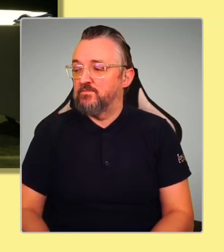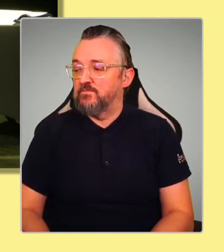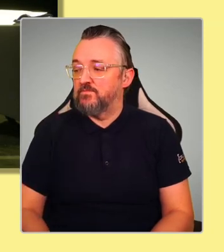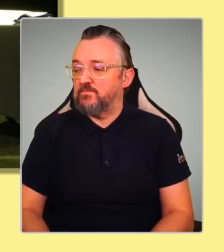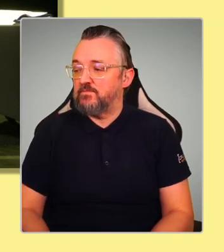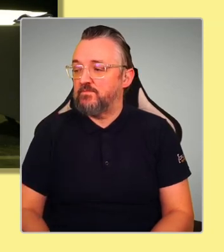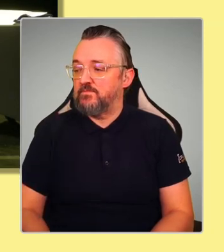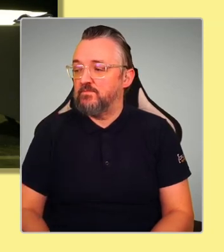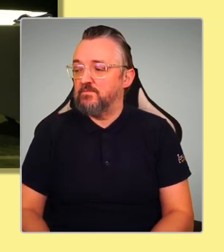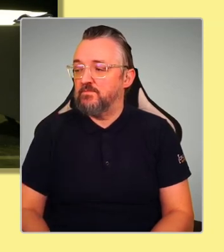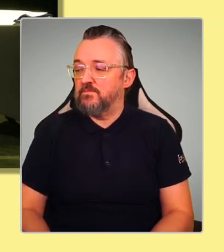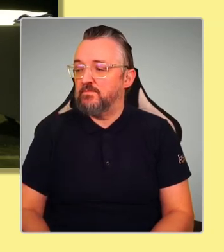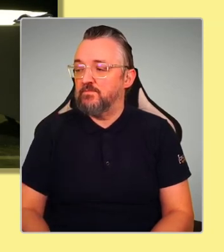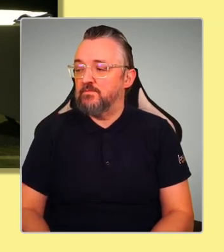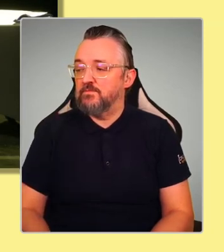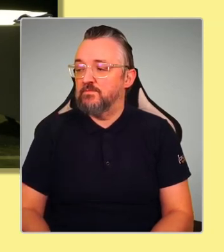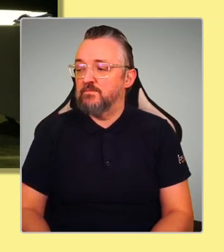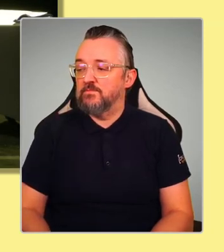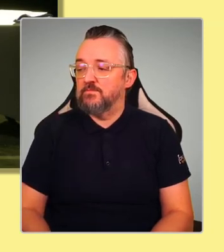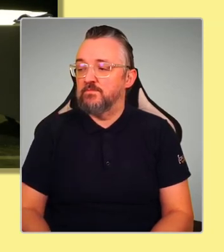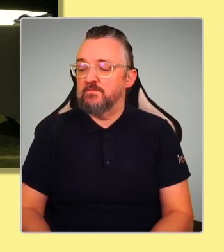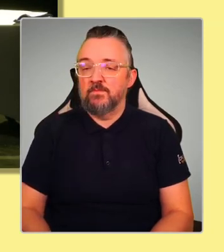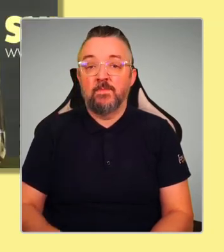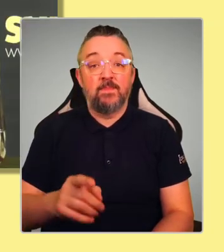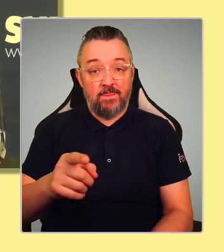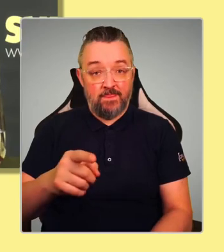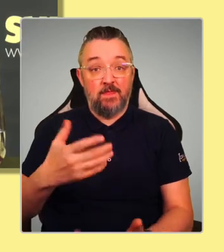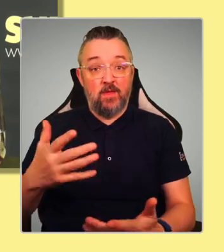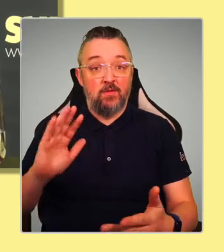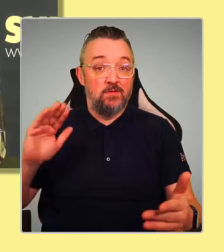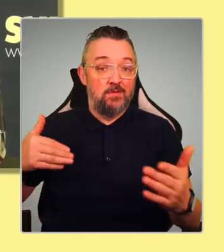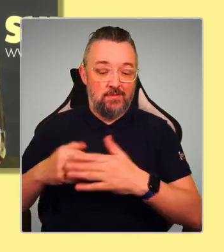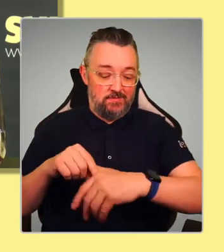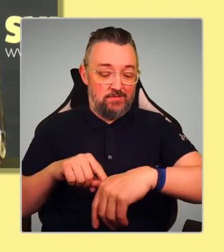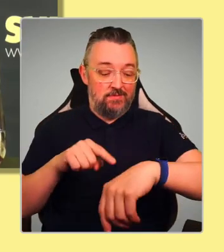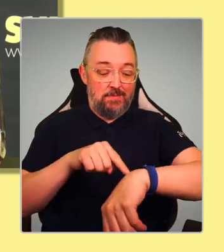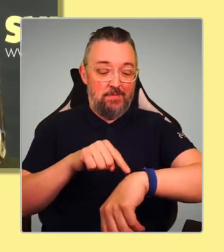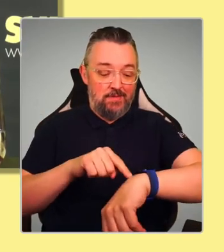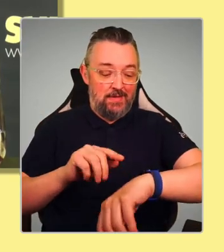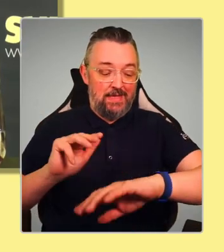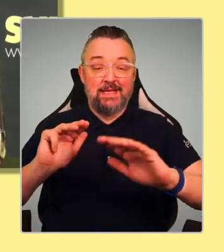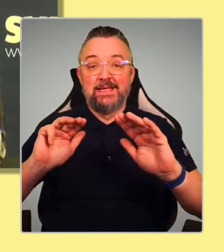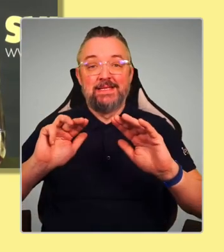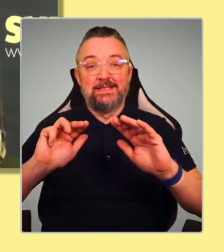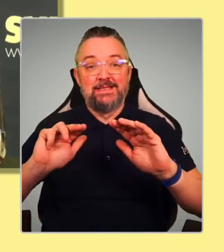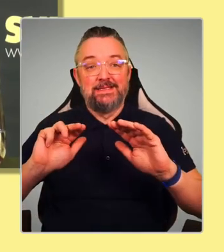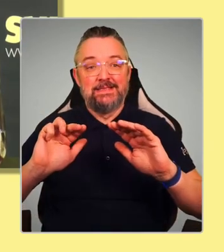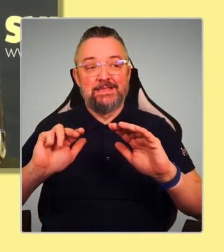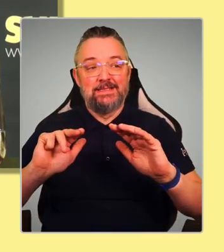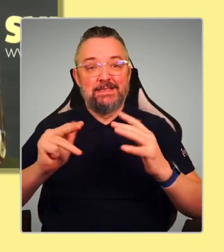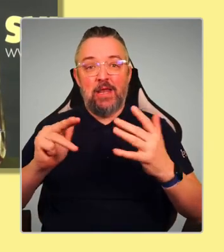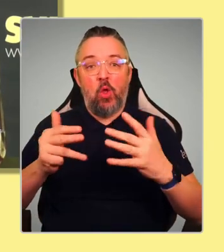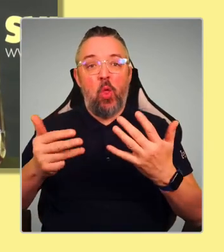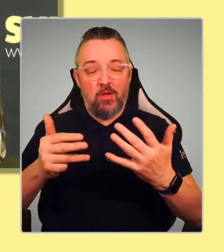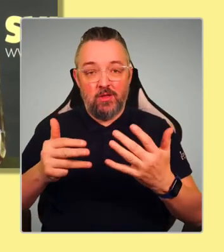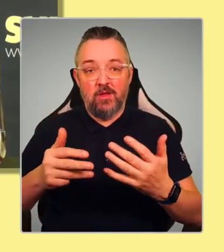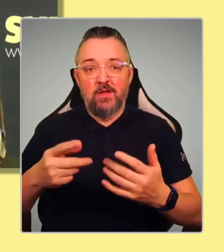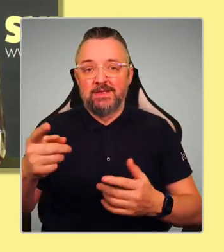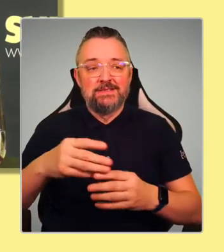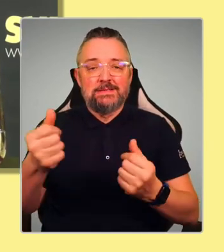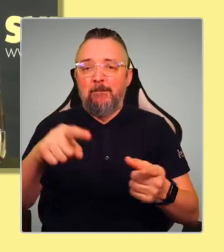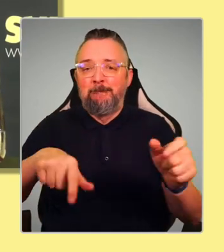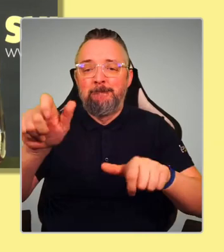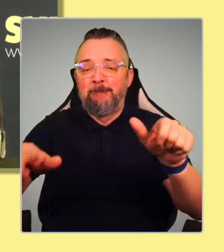So there we are. We've got to nine o'clock. My apologies to those of you who still had questions and we didn't have time